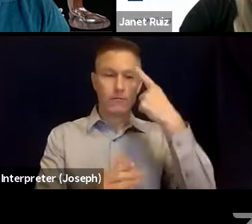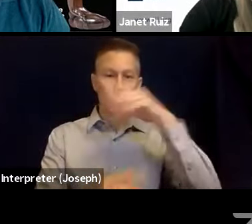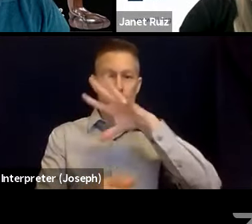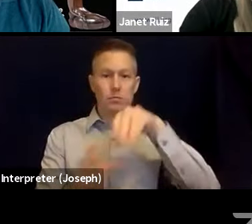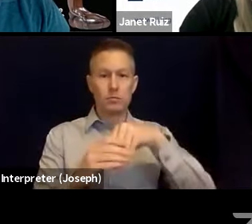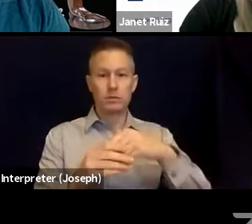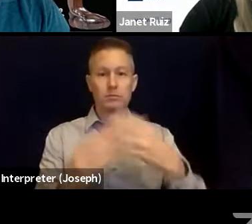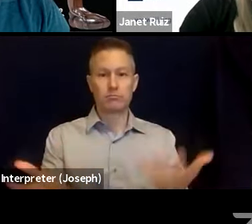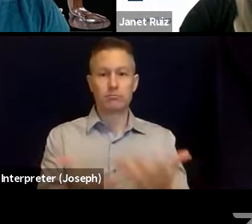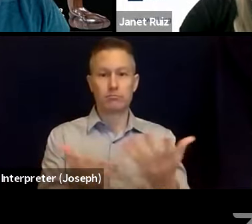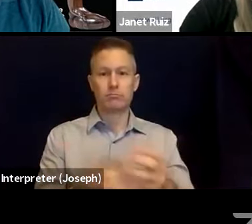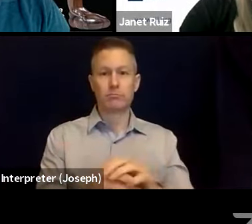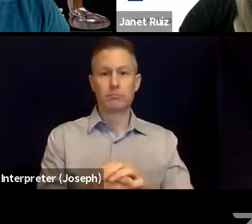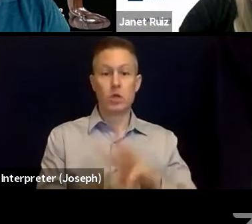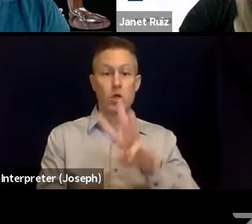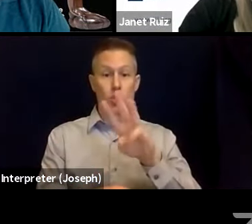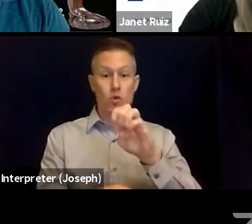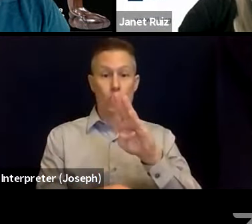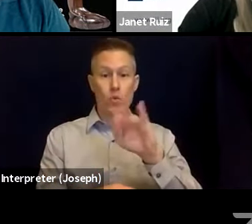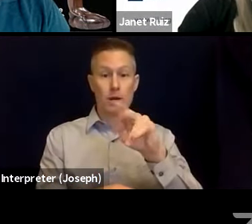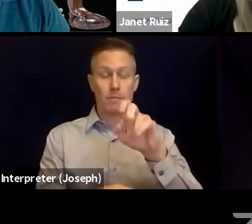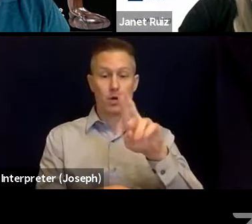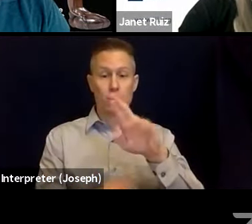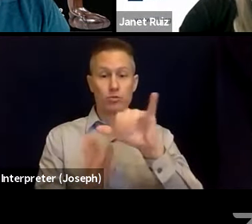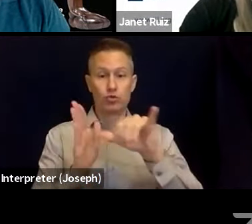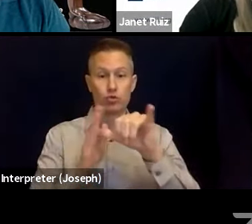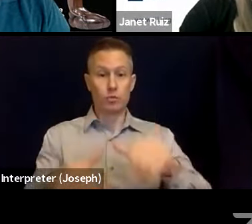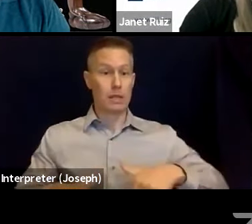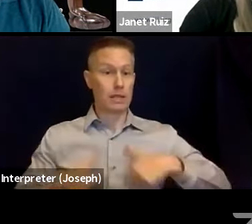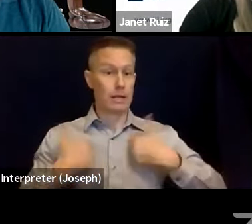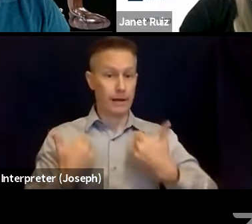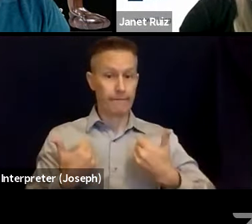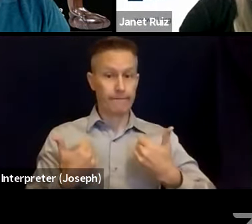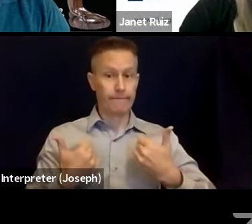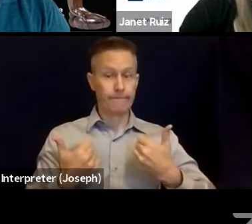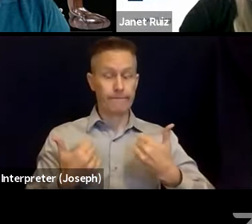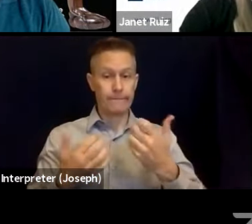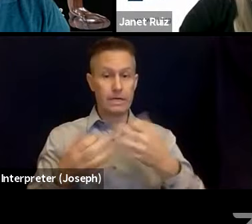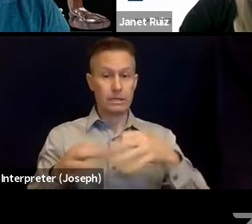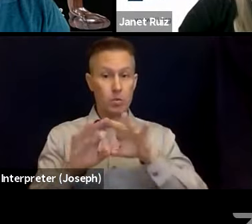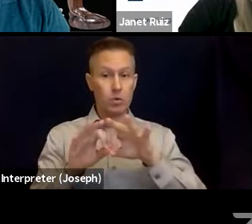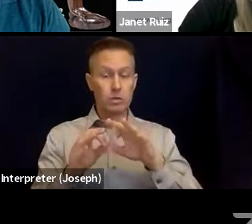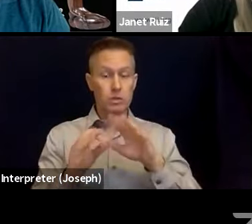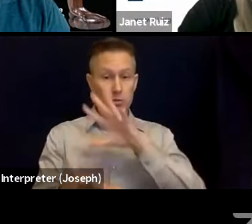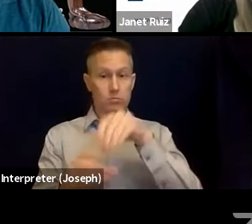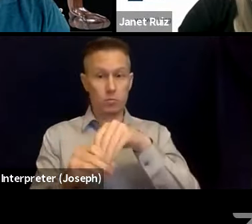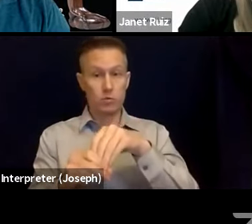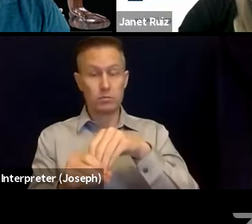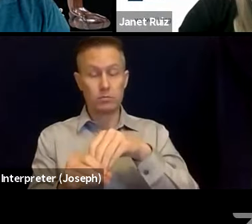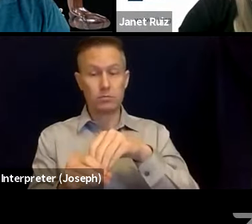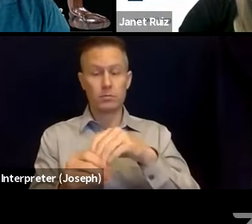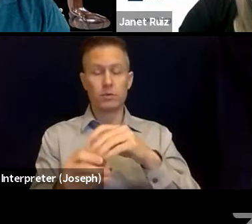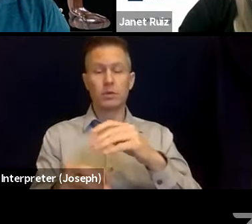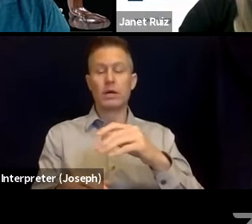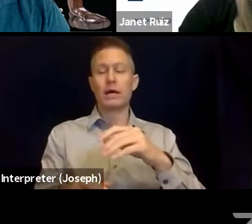This webinar counts. This YouTube live event counts as participation in ShakeOut if you did a drill with us.